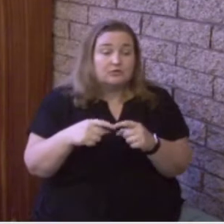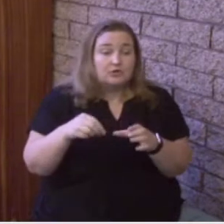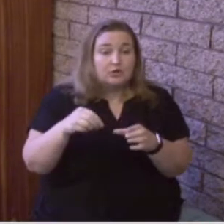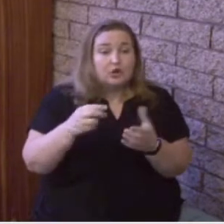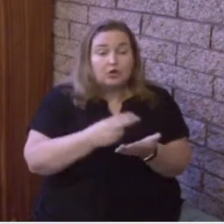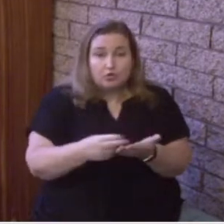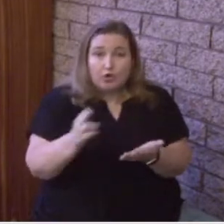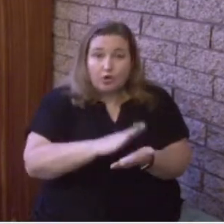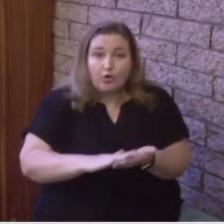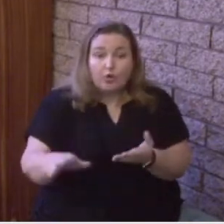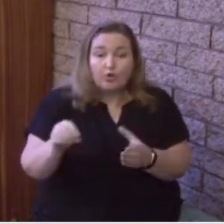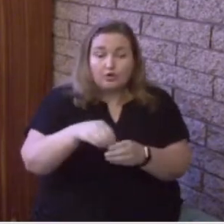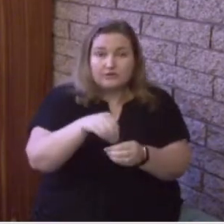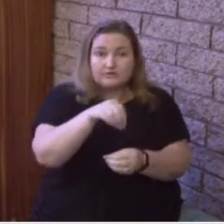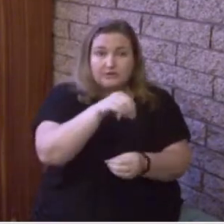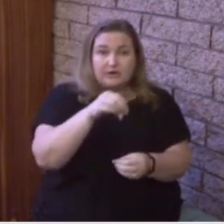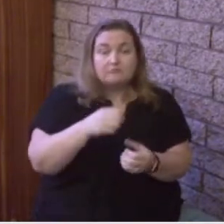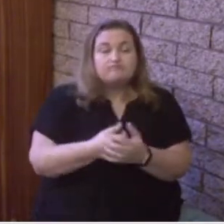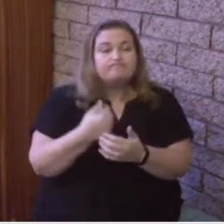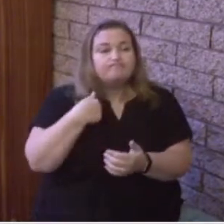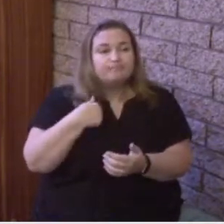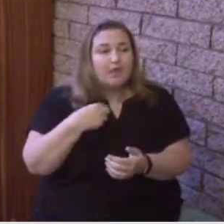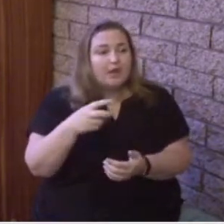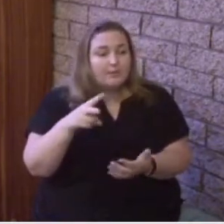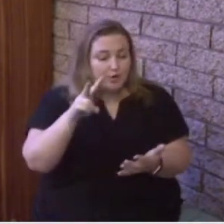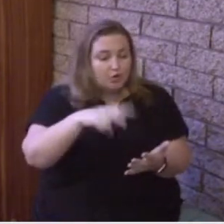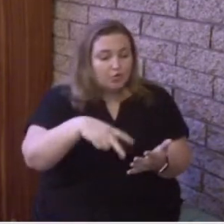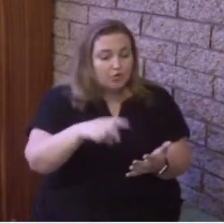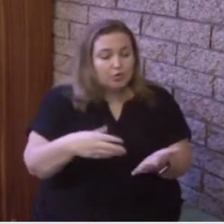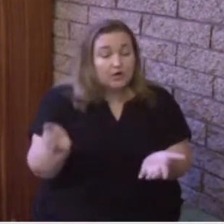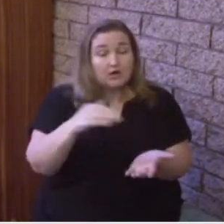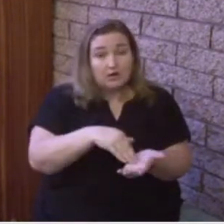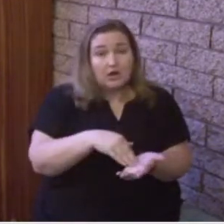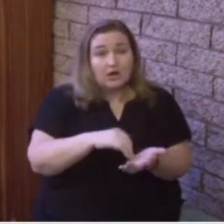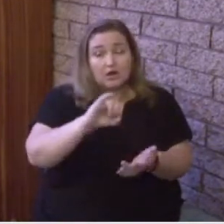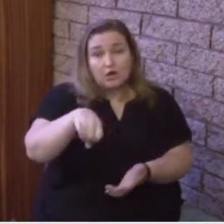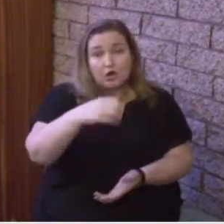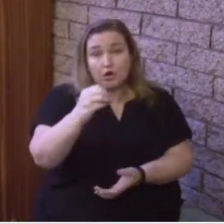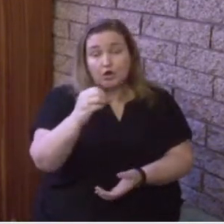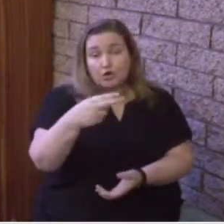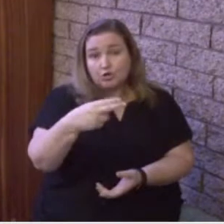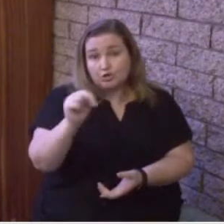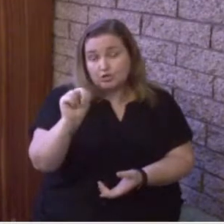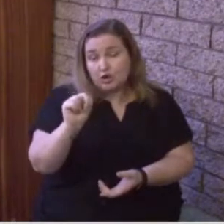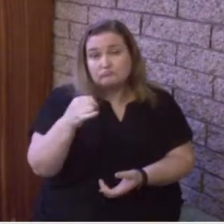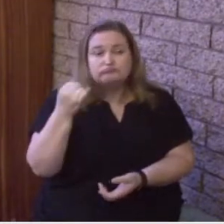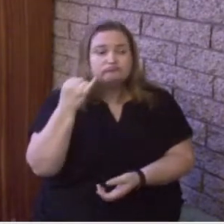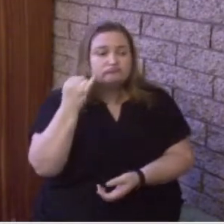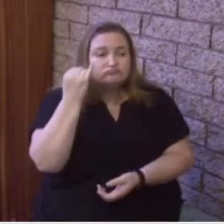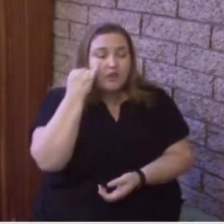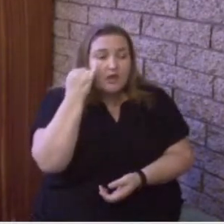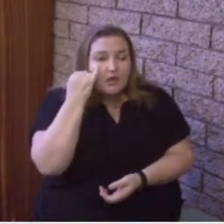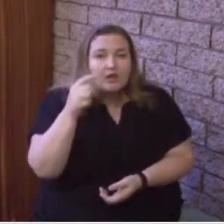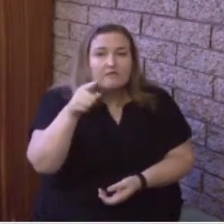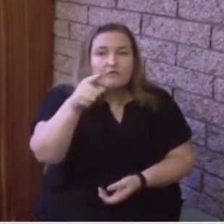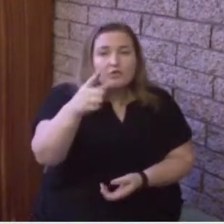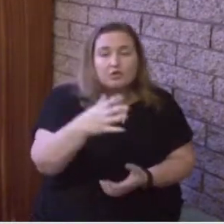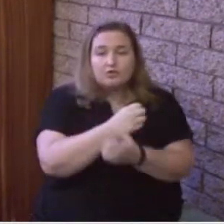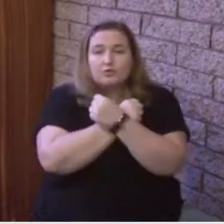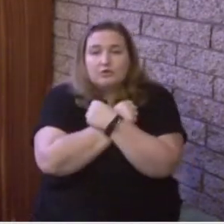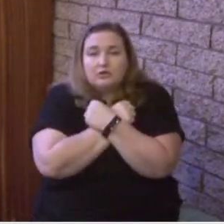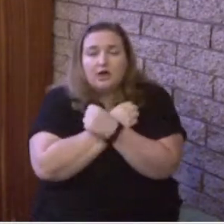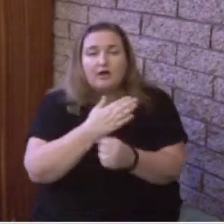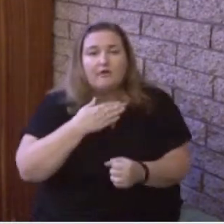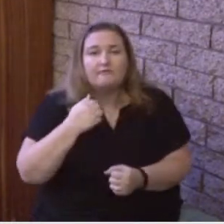I'm going to read this again. John 14, 15. I'm going to start there. It says, If you love me, you will keep my commandments,